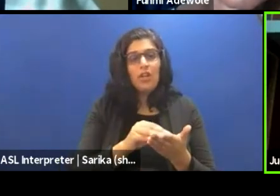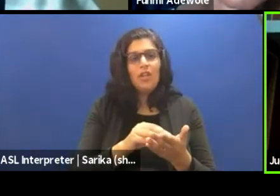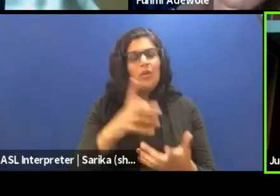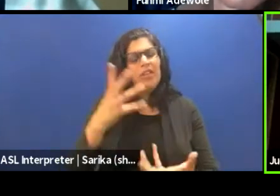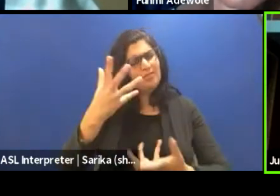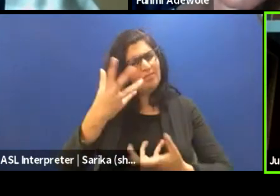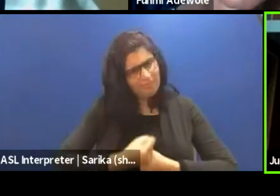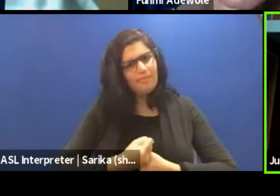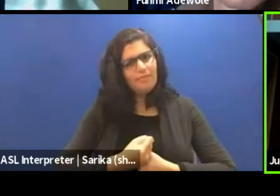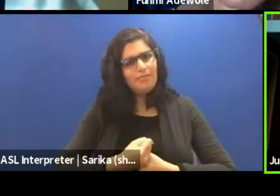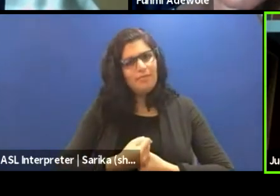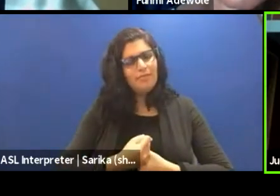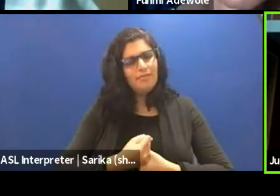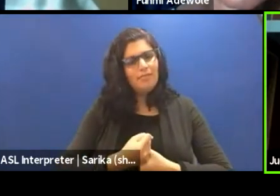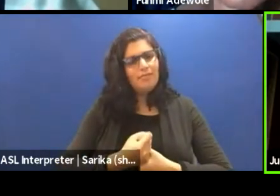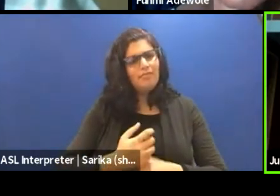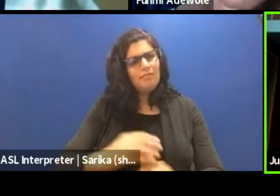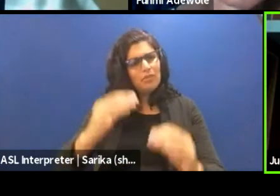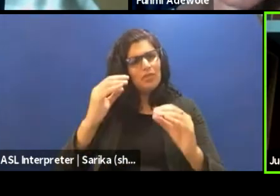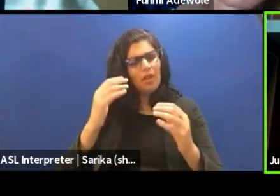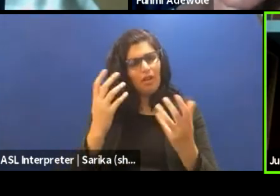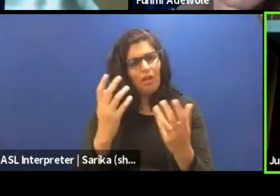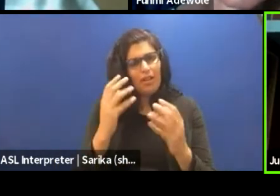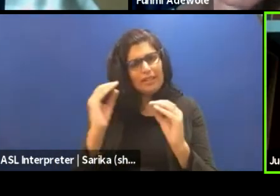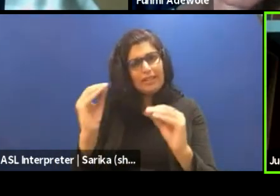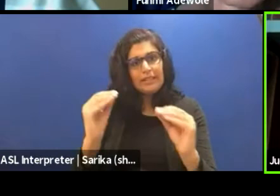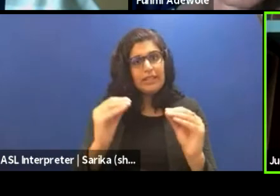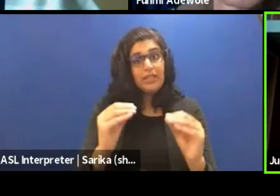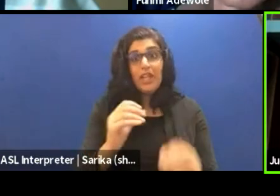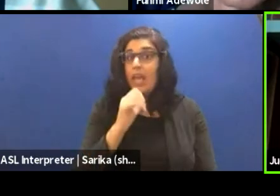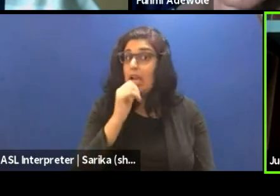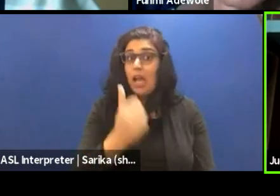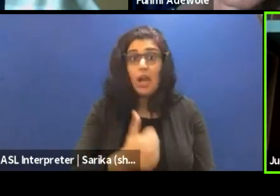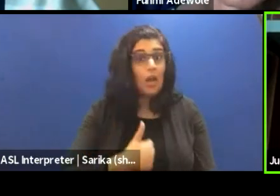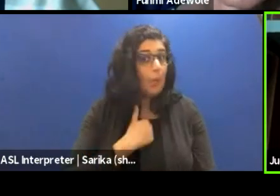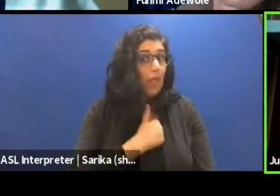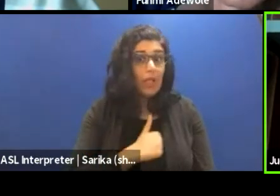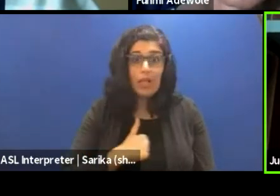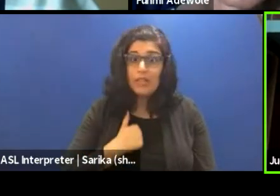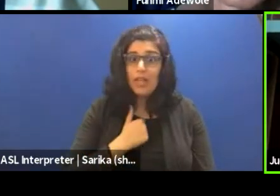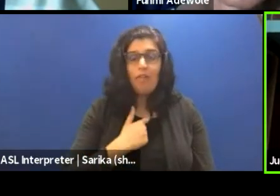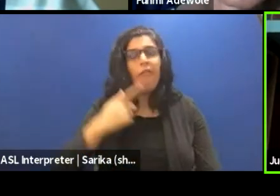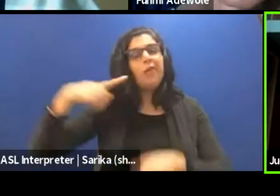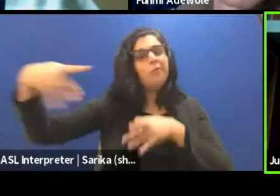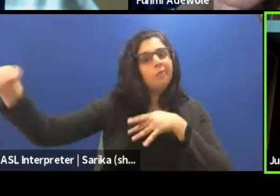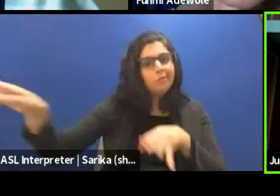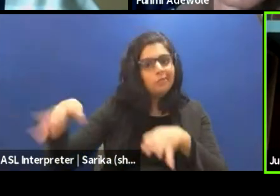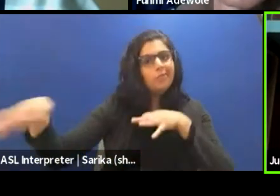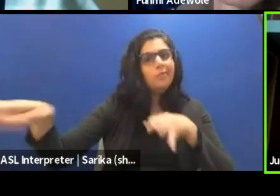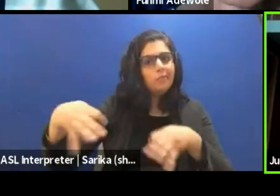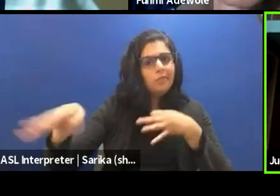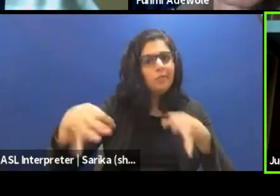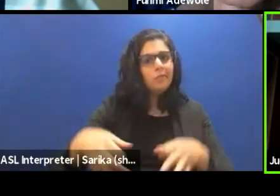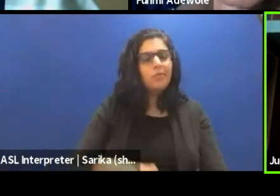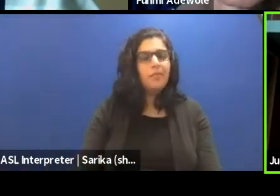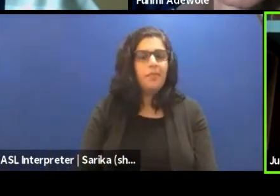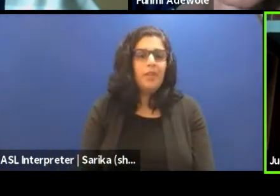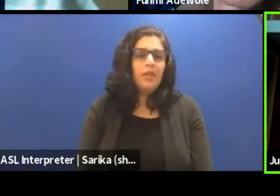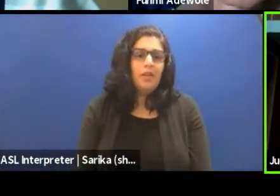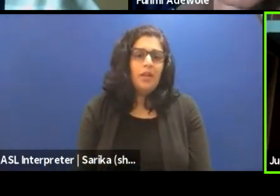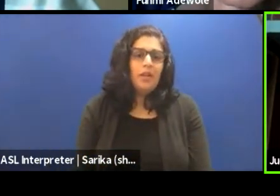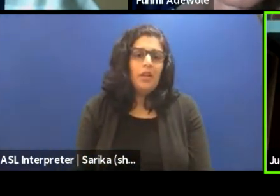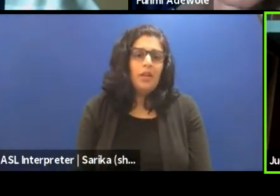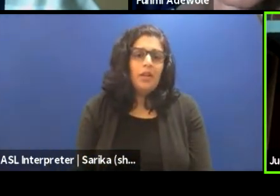to also teach and not apologize for or over-explain that which you are or